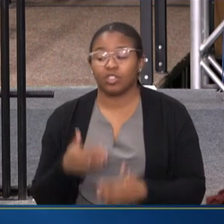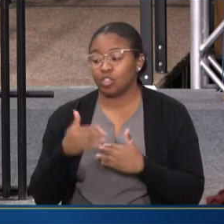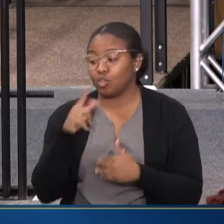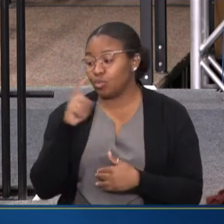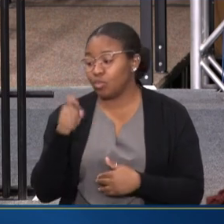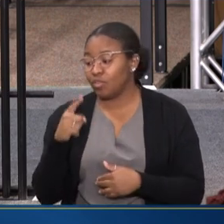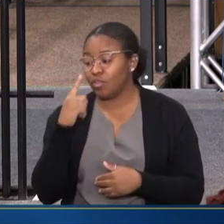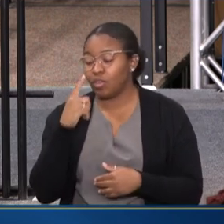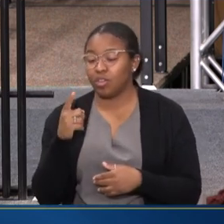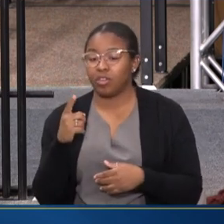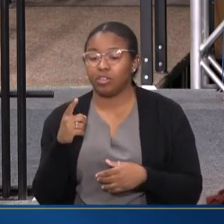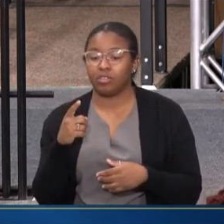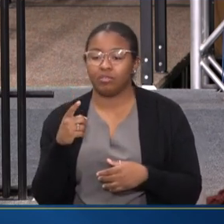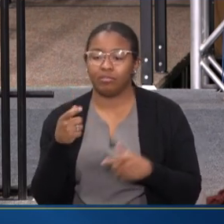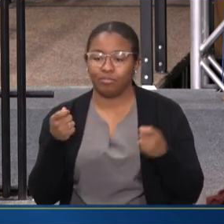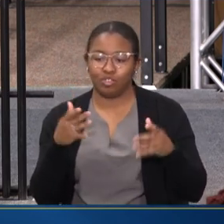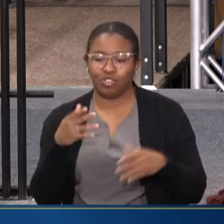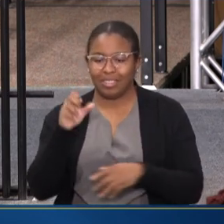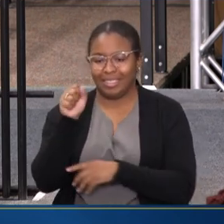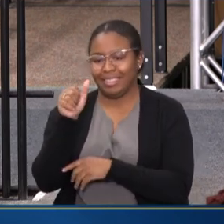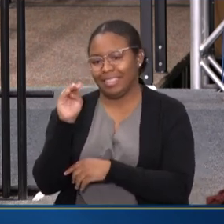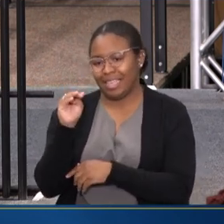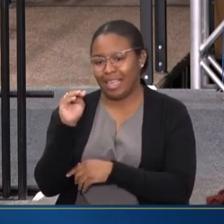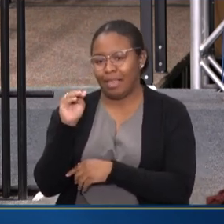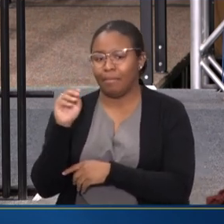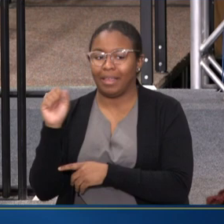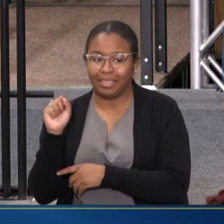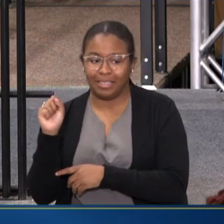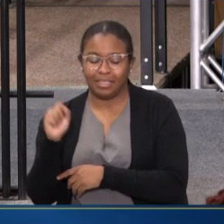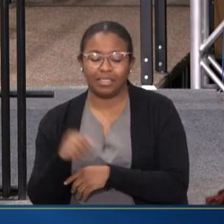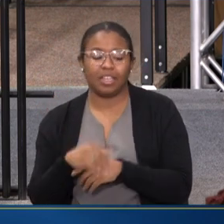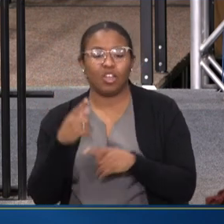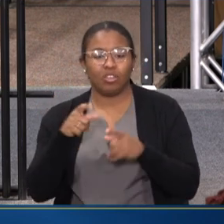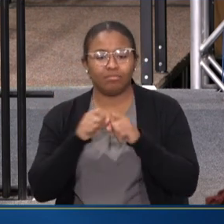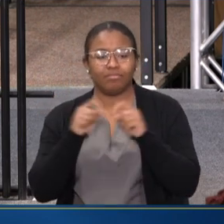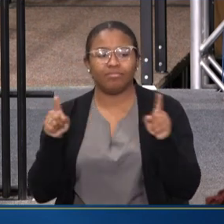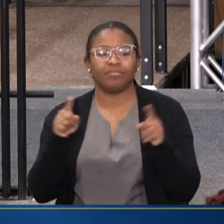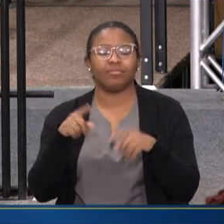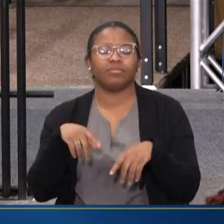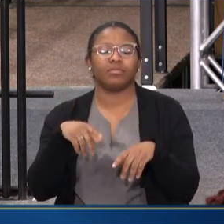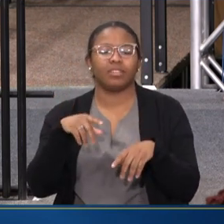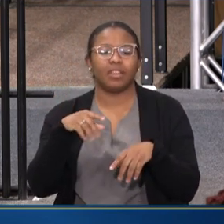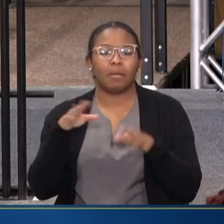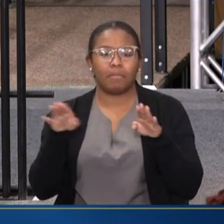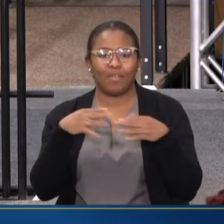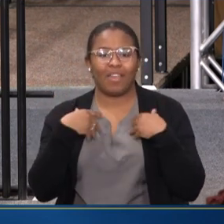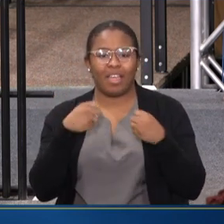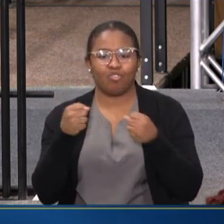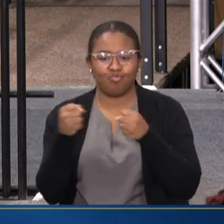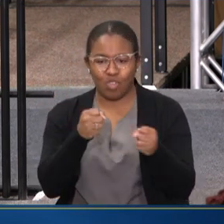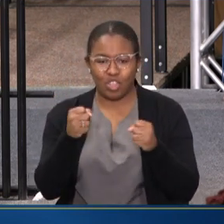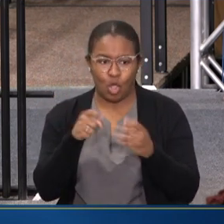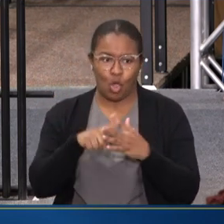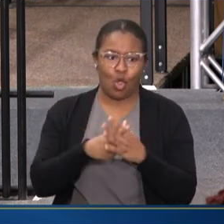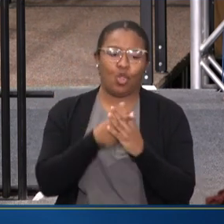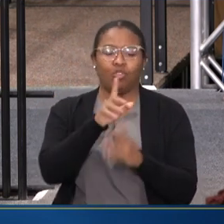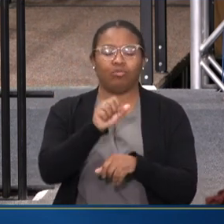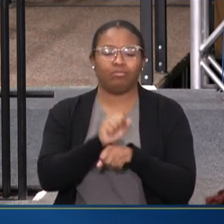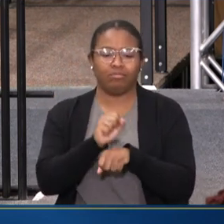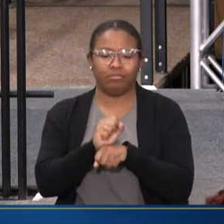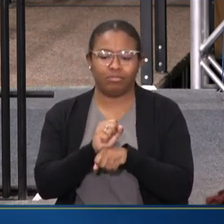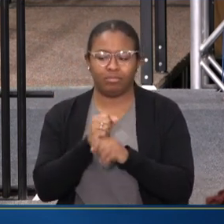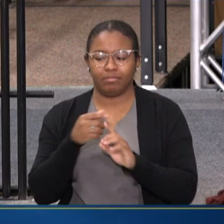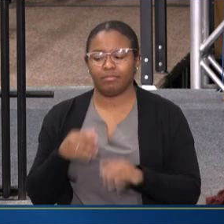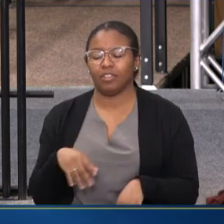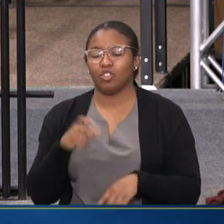ADMINISTRATOR OF CMS. CMS RELEASED A BEHAVIORAL HEALTH STRATEGY EARLY IN YOUR TENURE, AND ANYONE WHO HAS WORKED WITH YOU